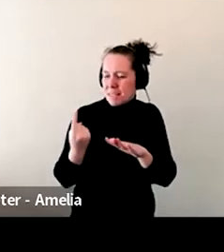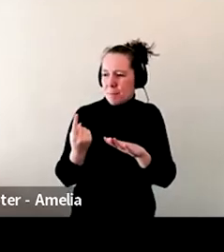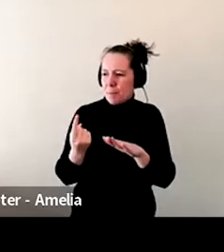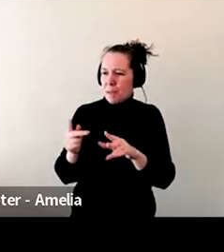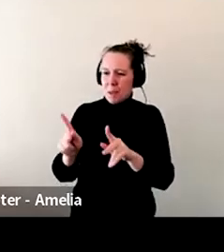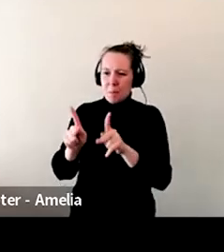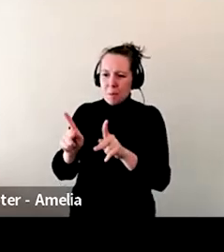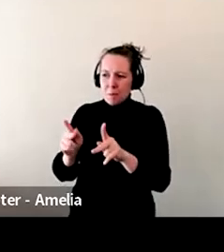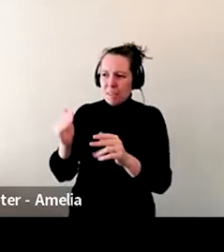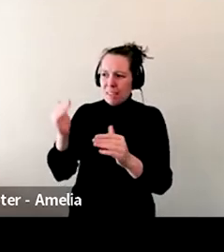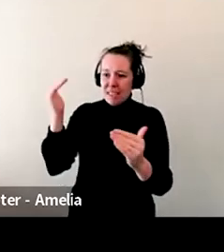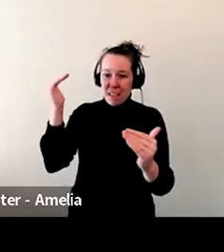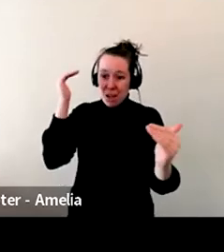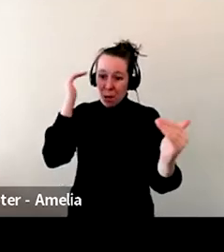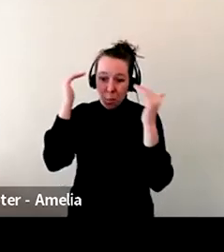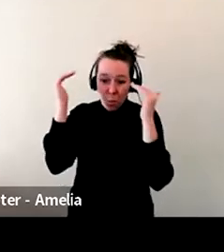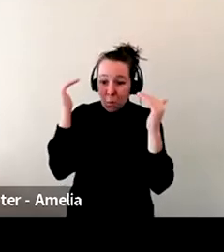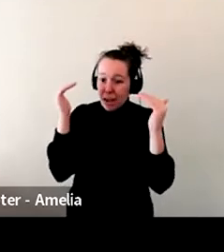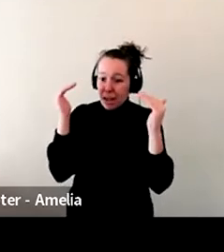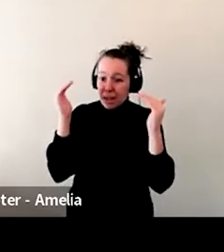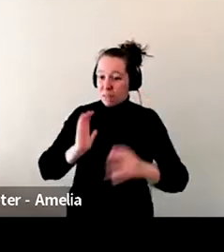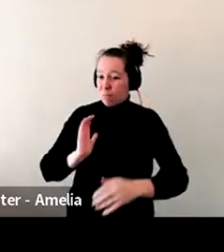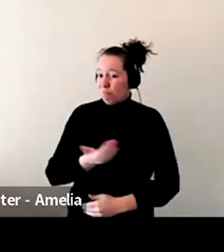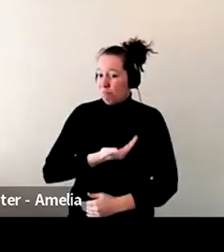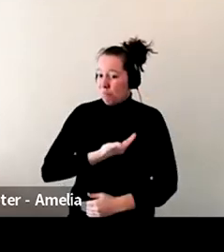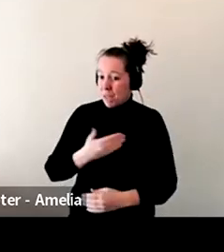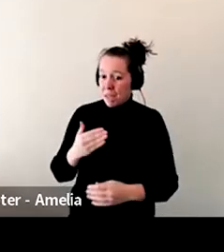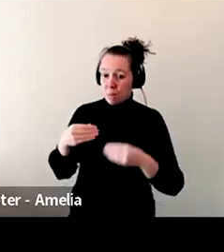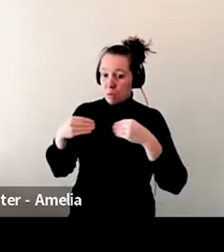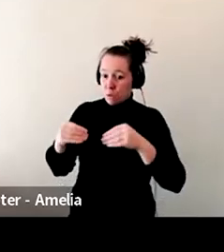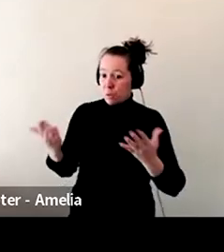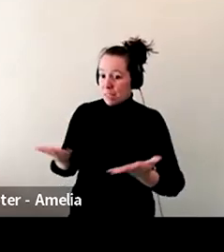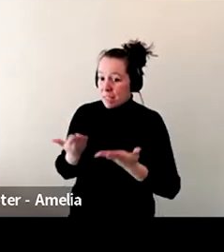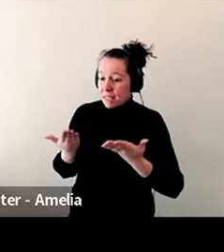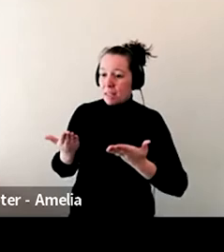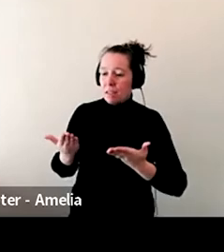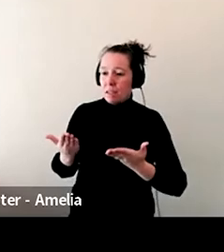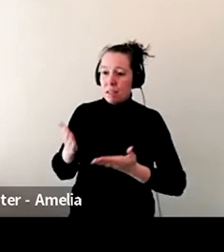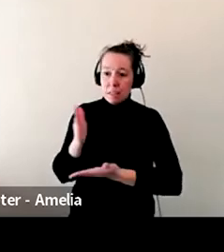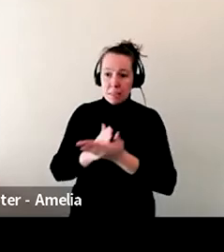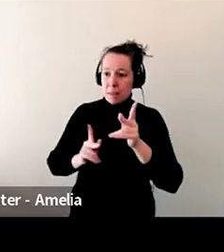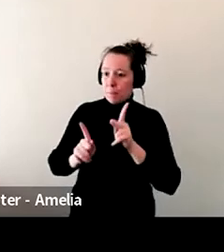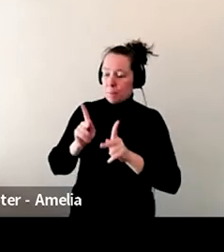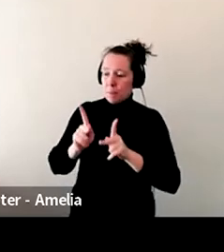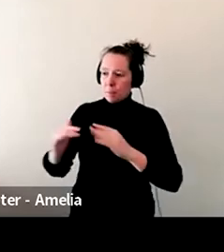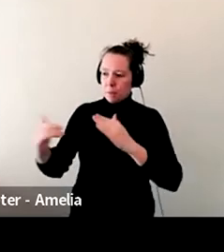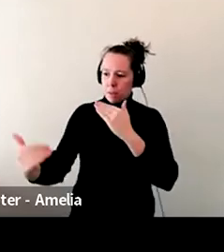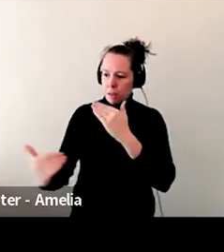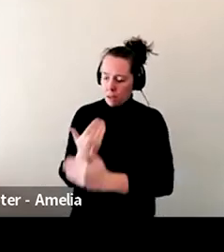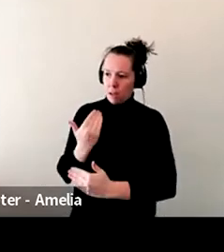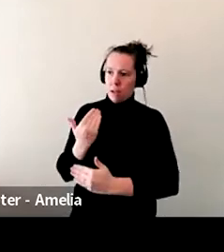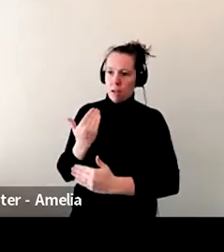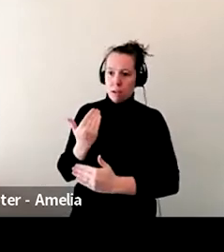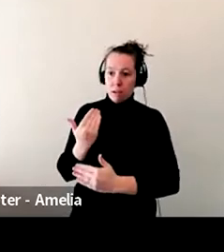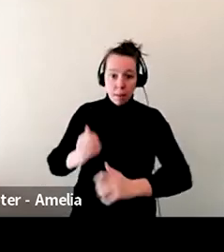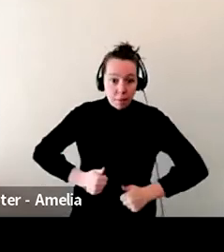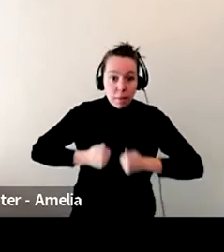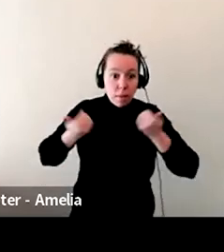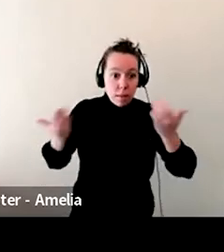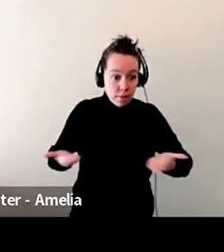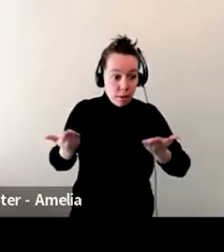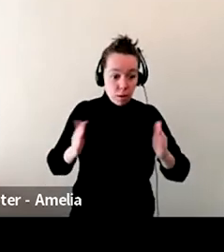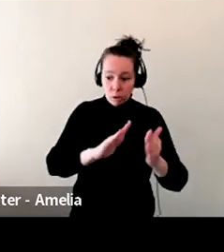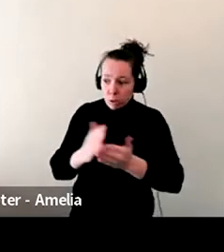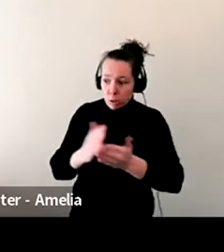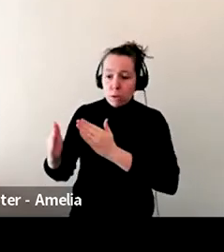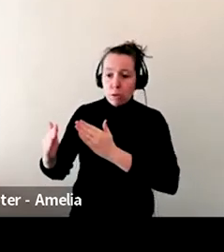I'm always amazed that we're almost a year and a half, 18, 19 months in, and we still have people that come in that are from Amherstburg that come